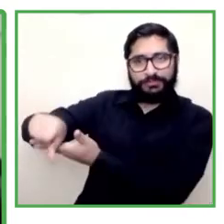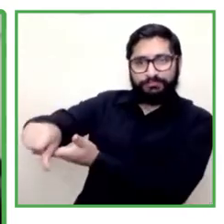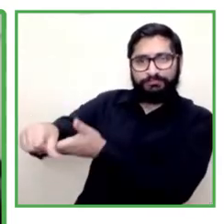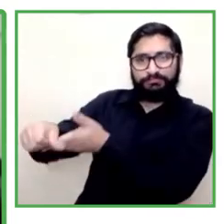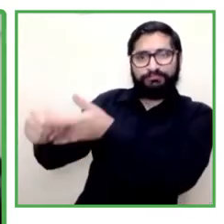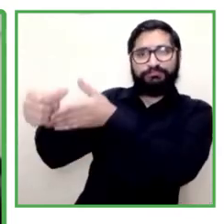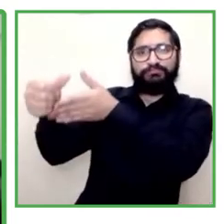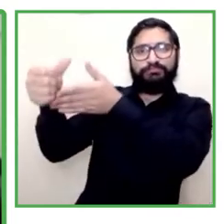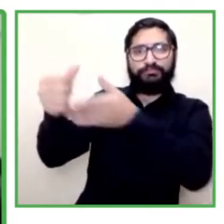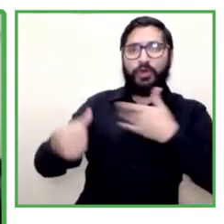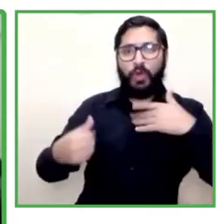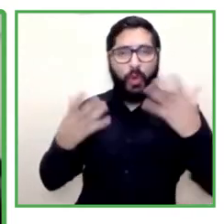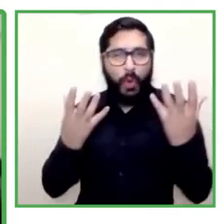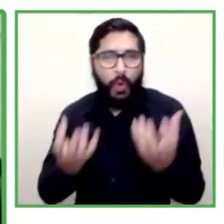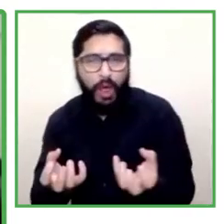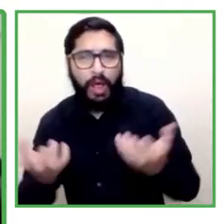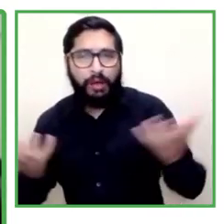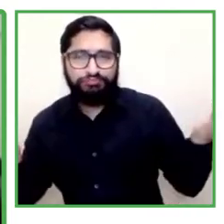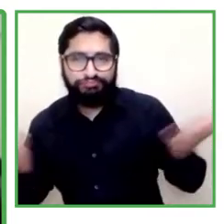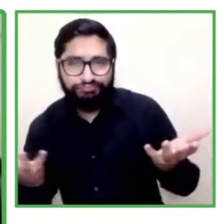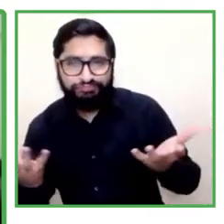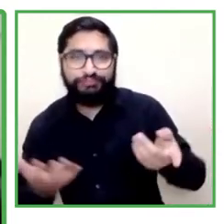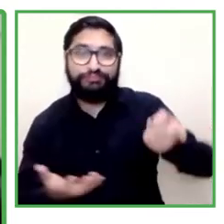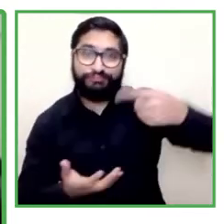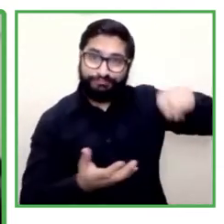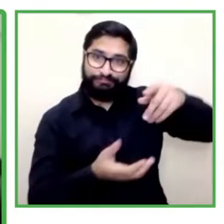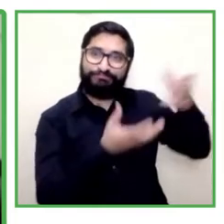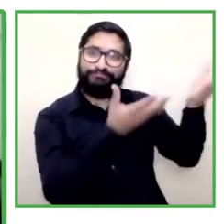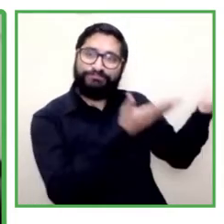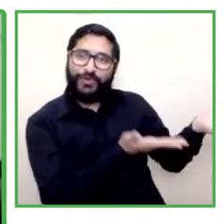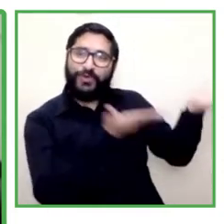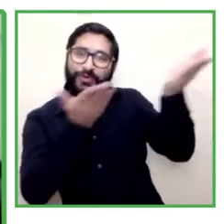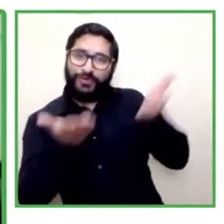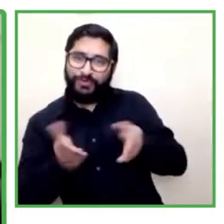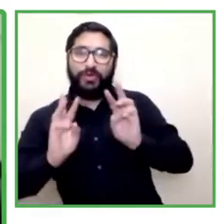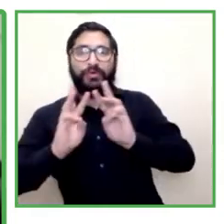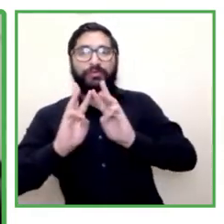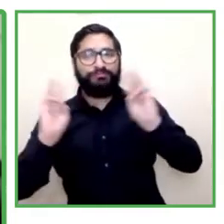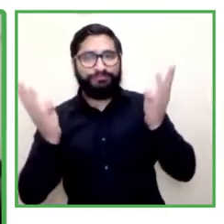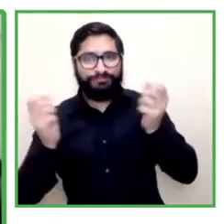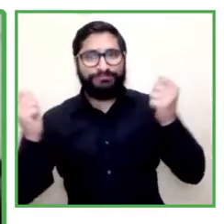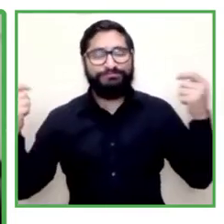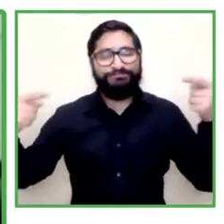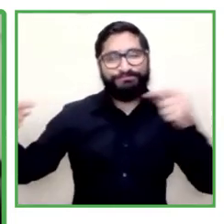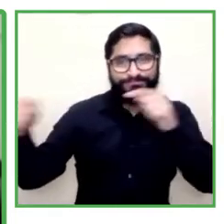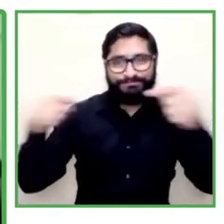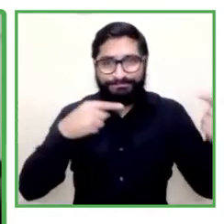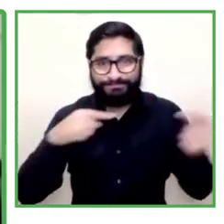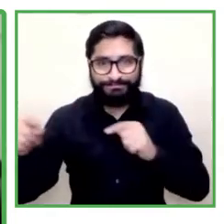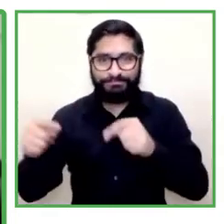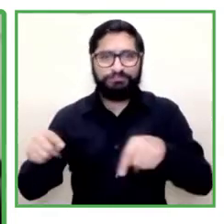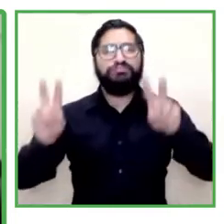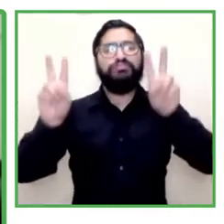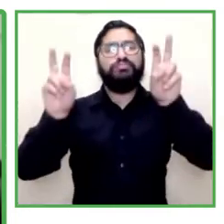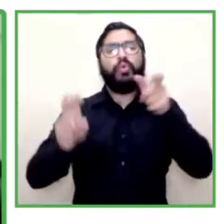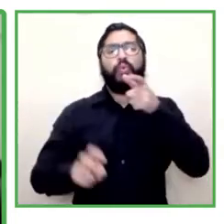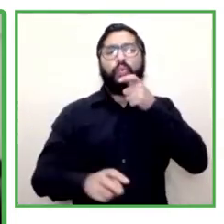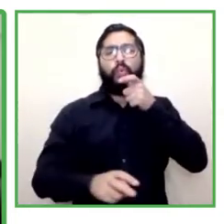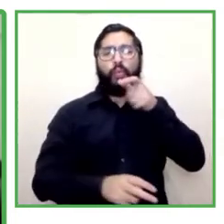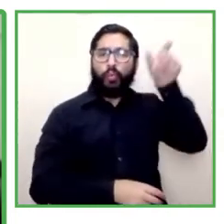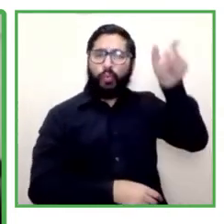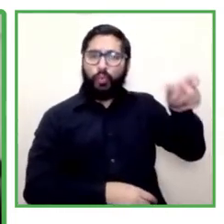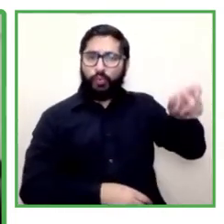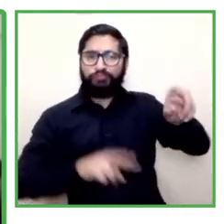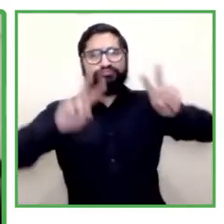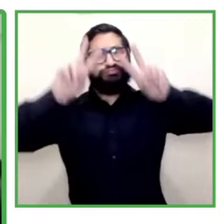glad to invite you to this panel. So that having a